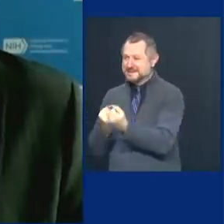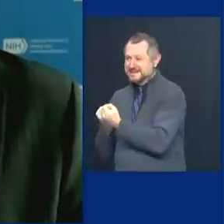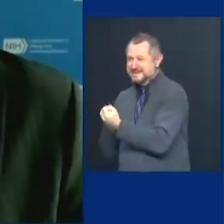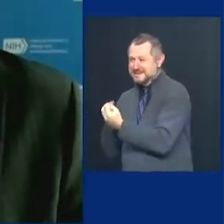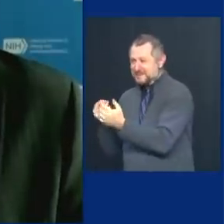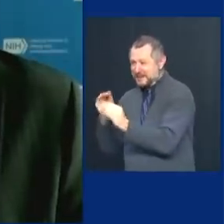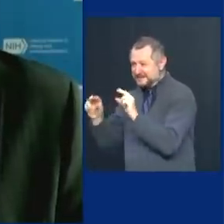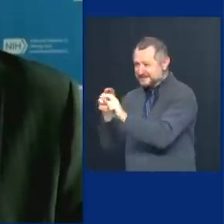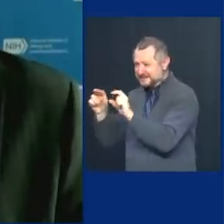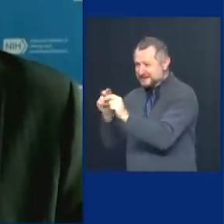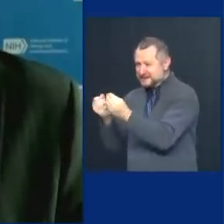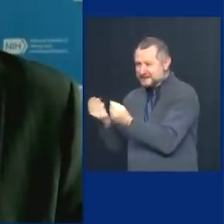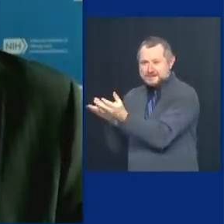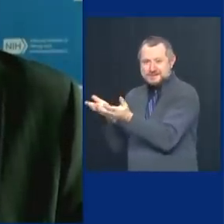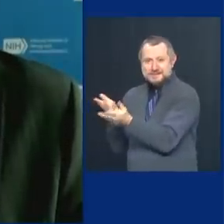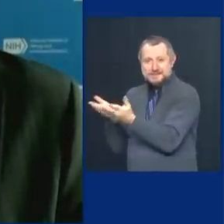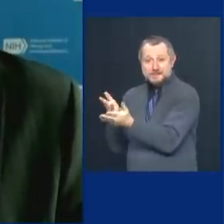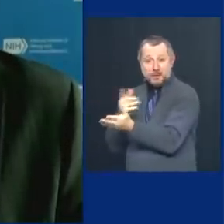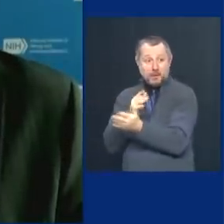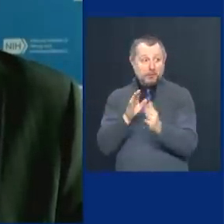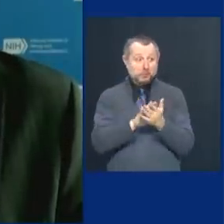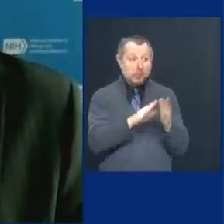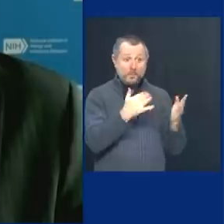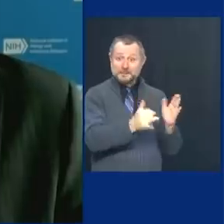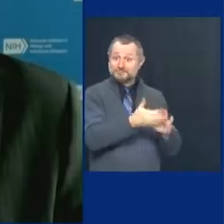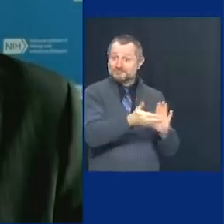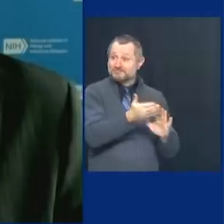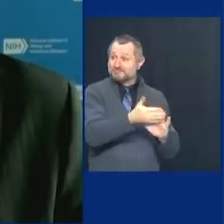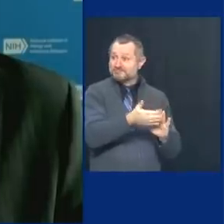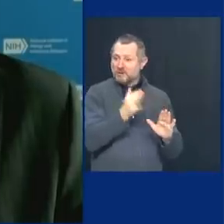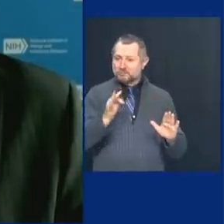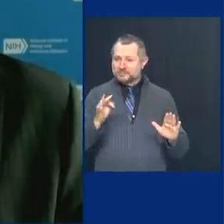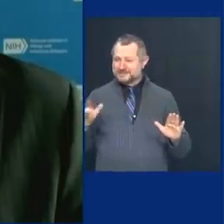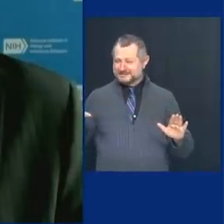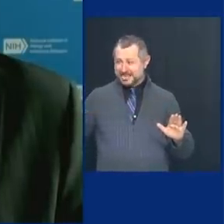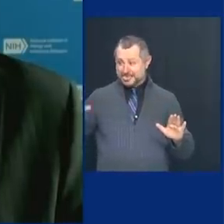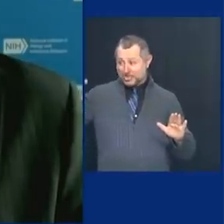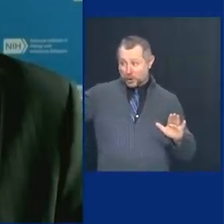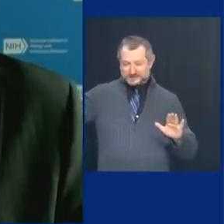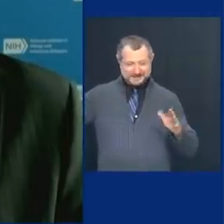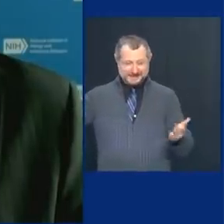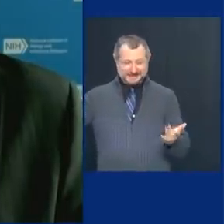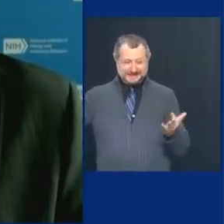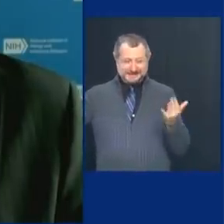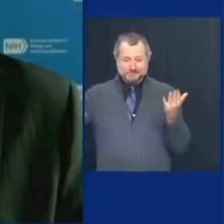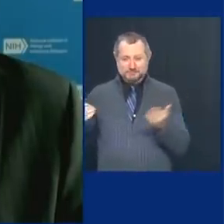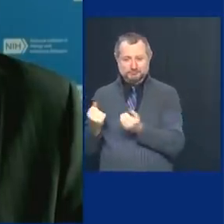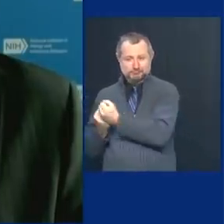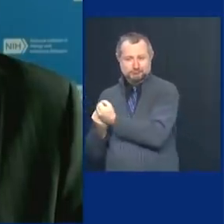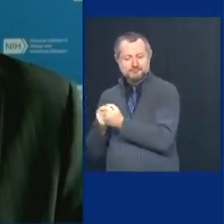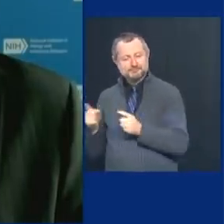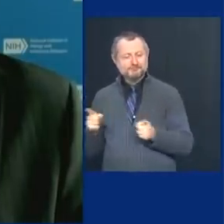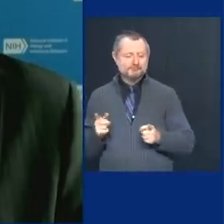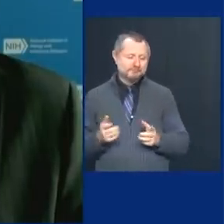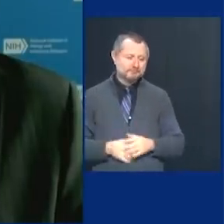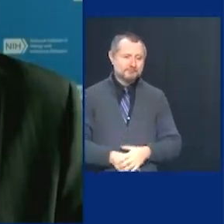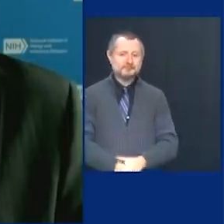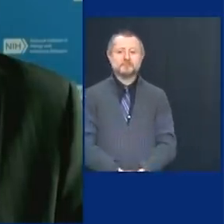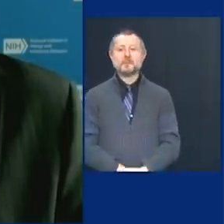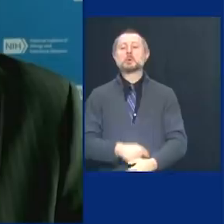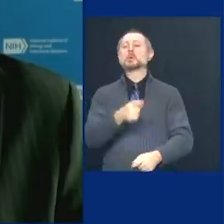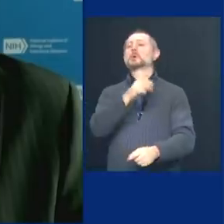as well as keep the schools open, we'd be in good shape. Yeah. And I think you're exactly right. The CDC